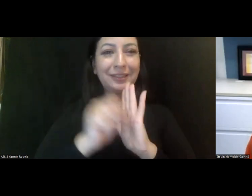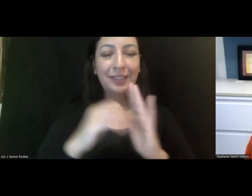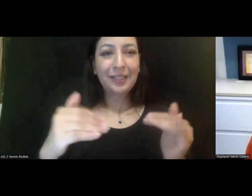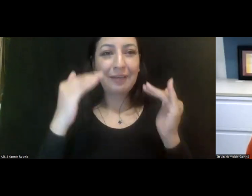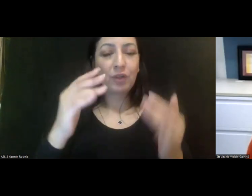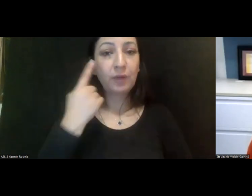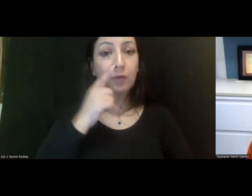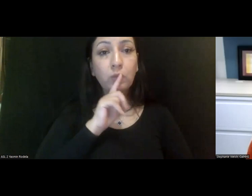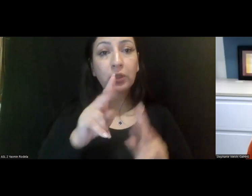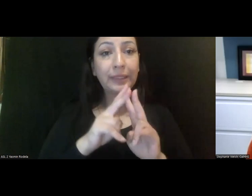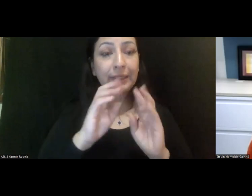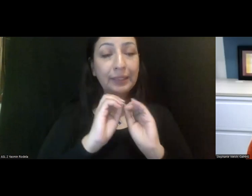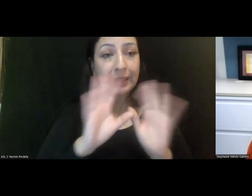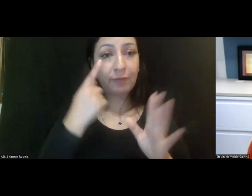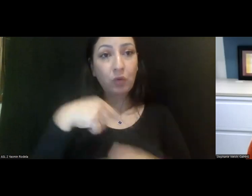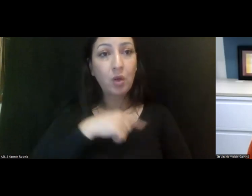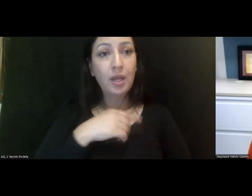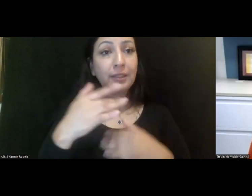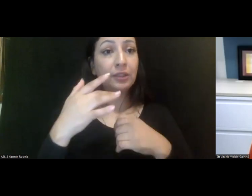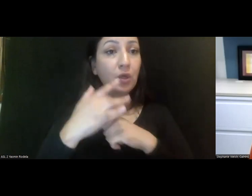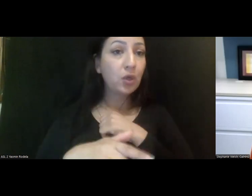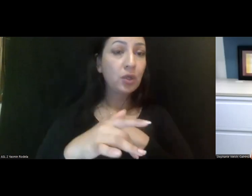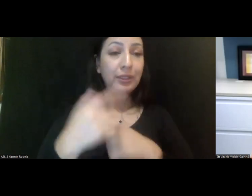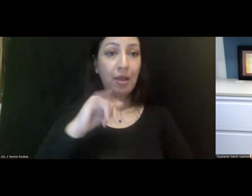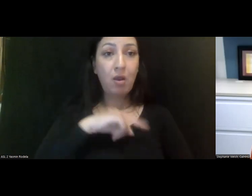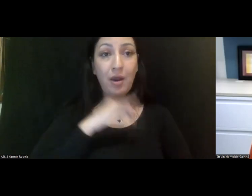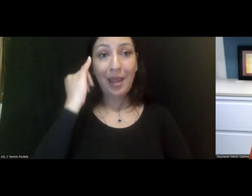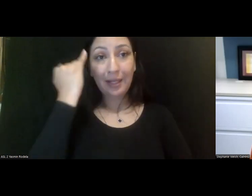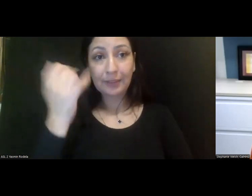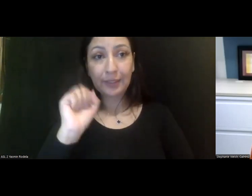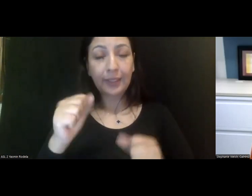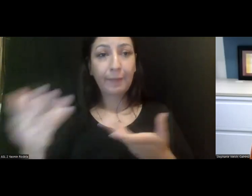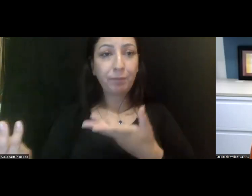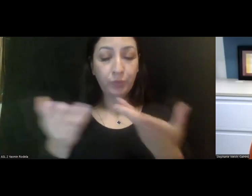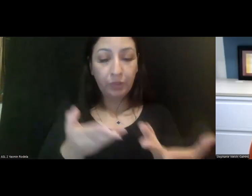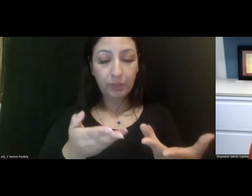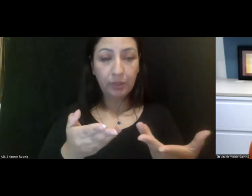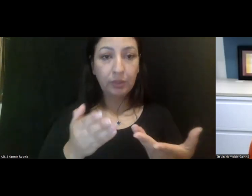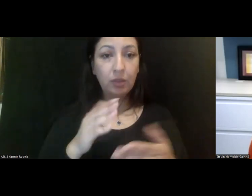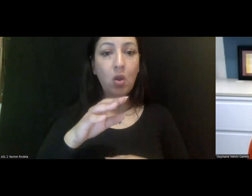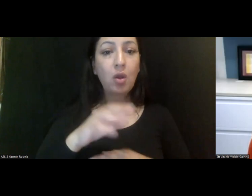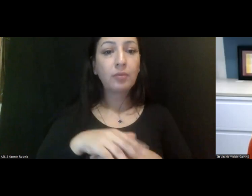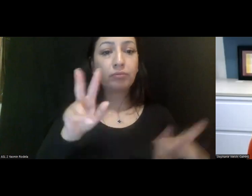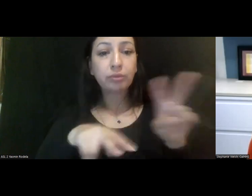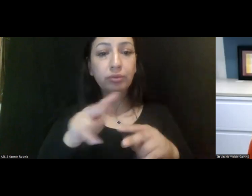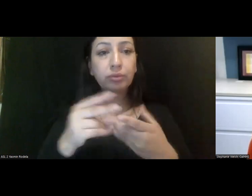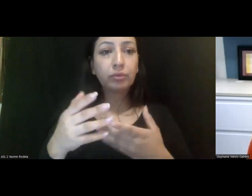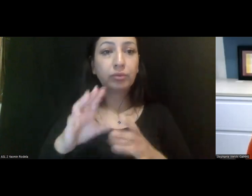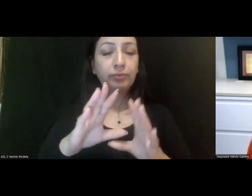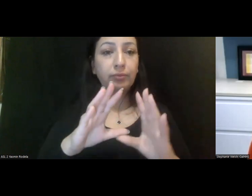it was, uh, very clear to us early on that our idea about bringing, um, the Oversight and Accountability Commission